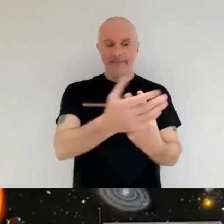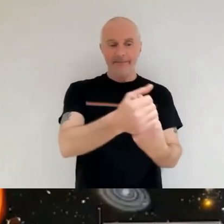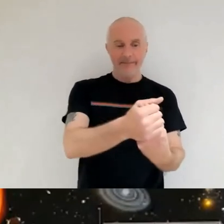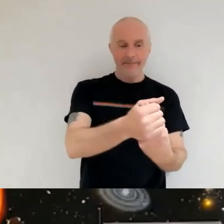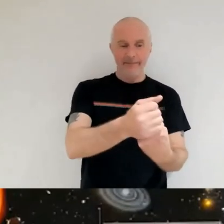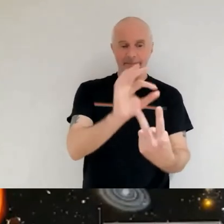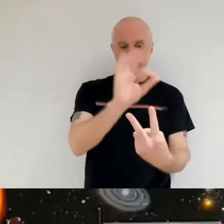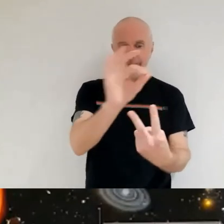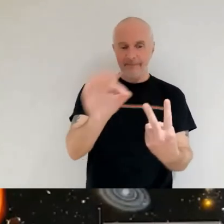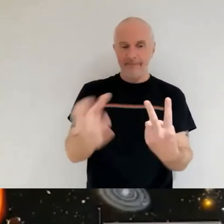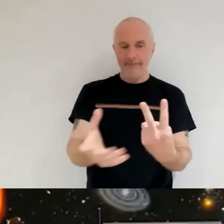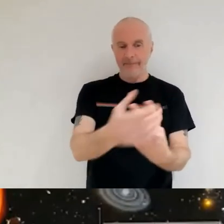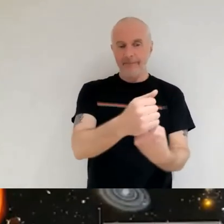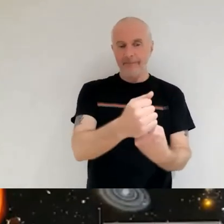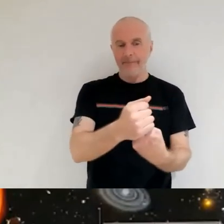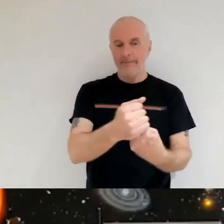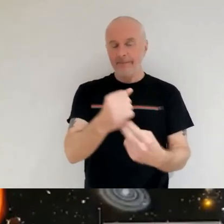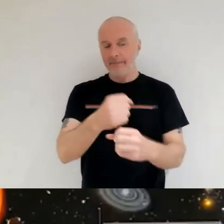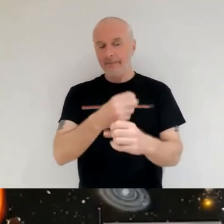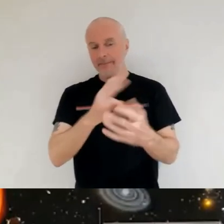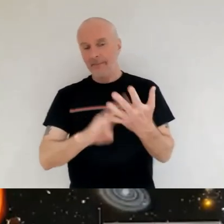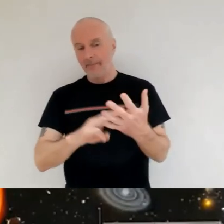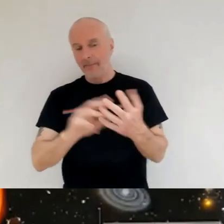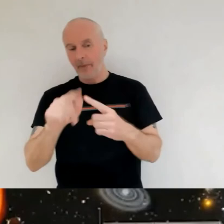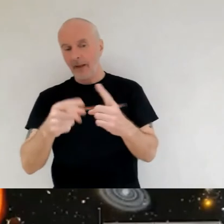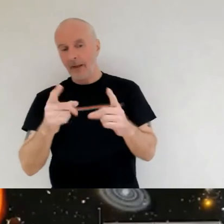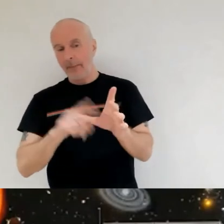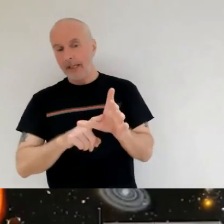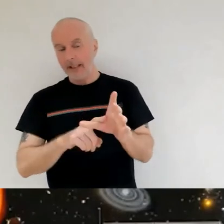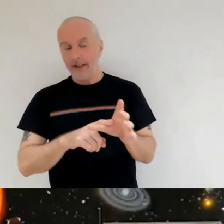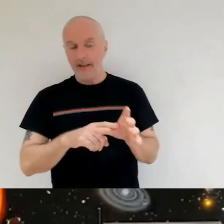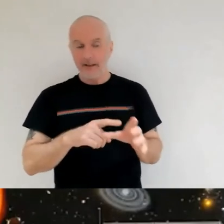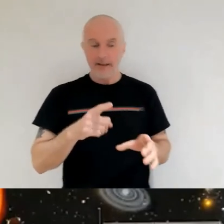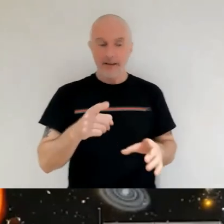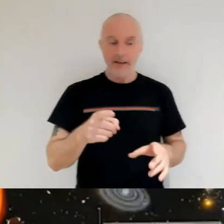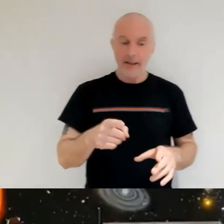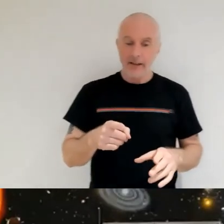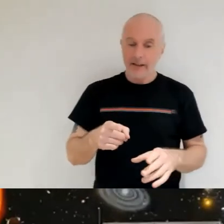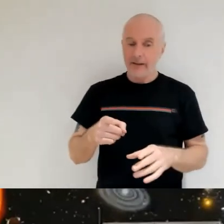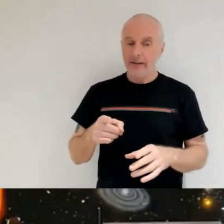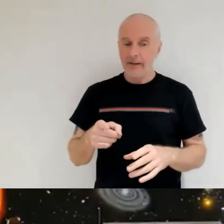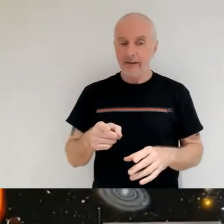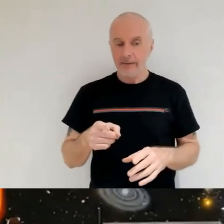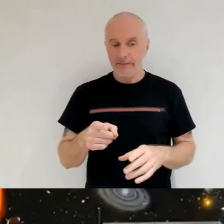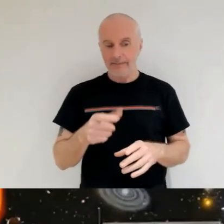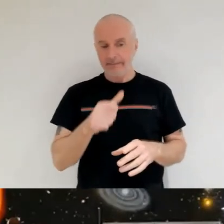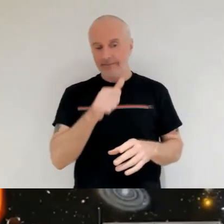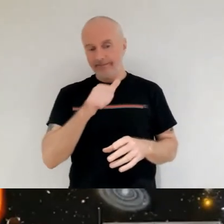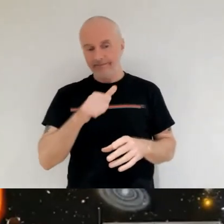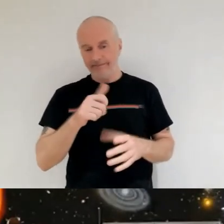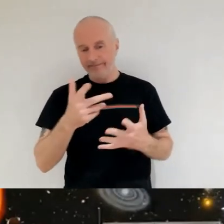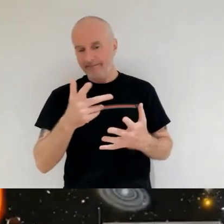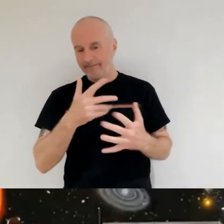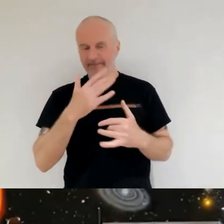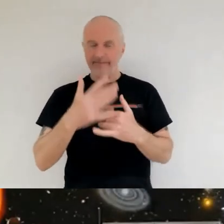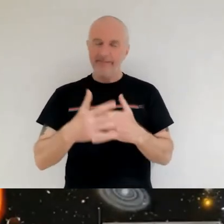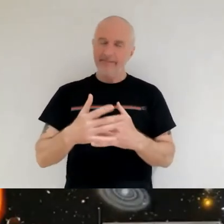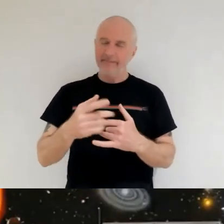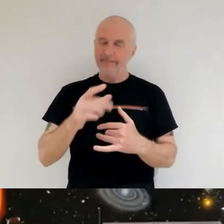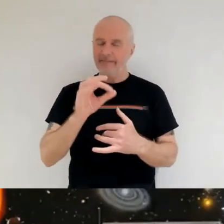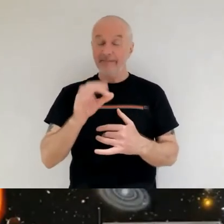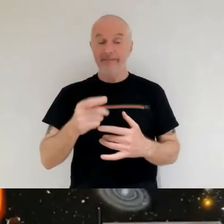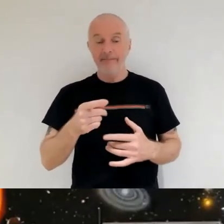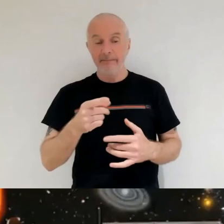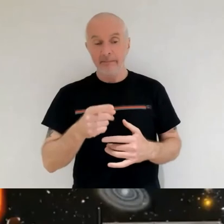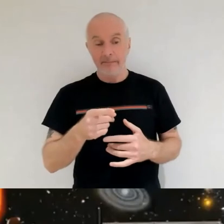graham and penny and i'm going to end up with a nice one i think for your from your perspective sophie to sort of nicely bring it all back together so graham